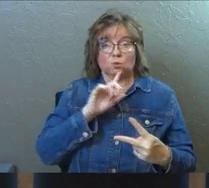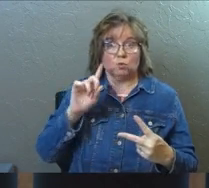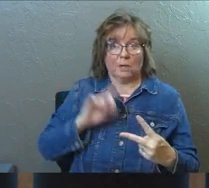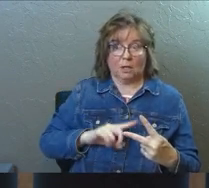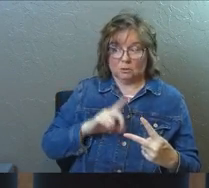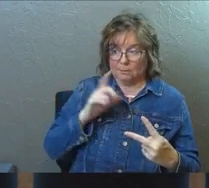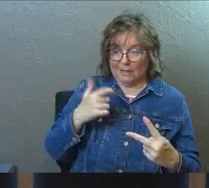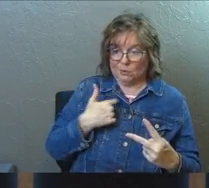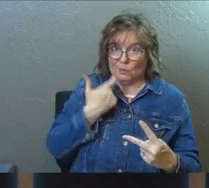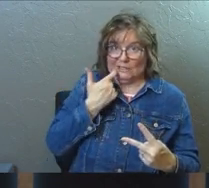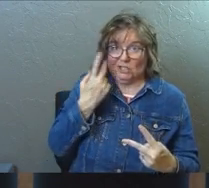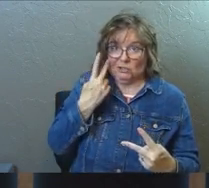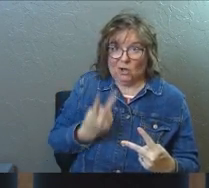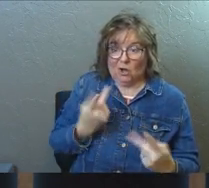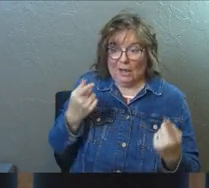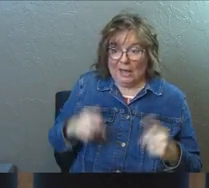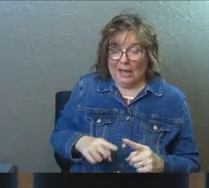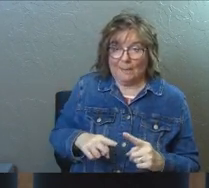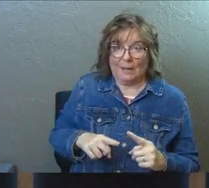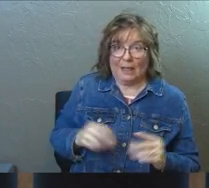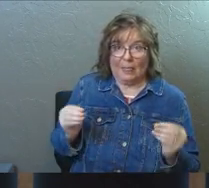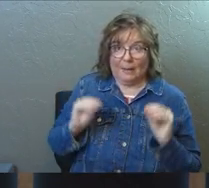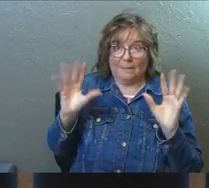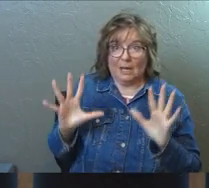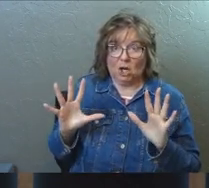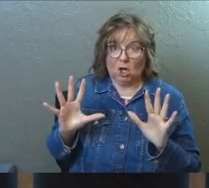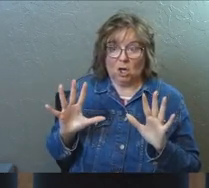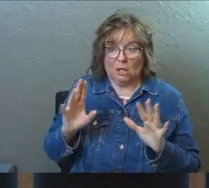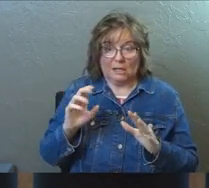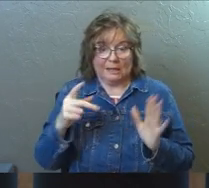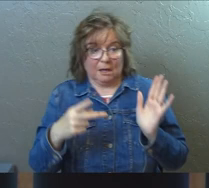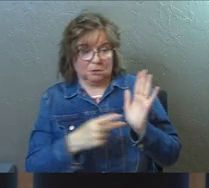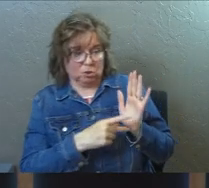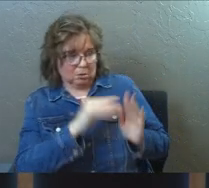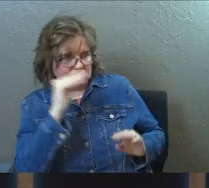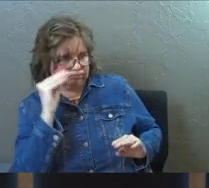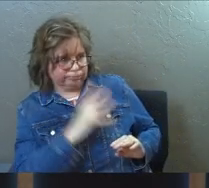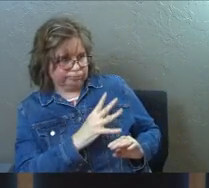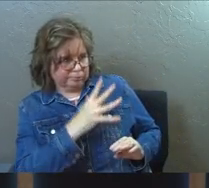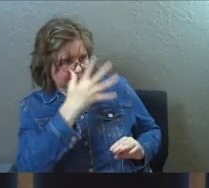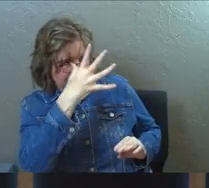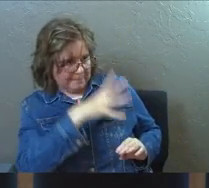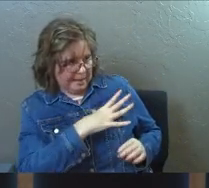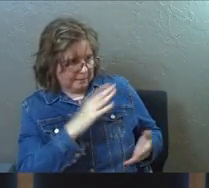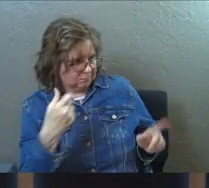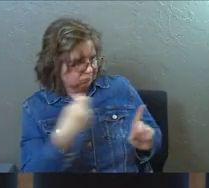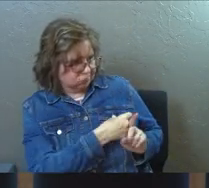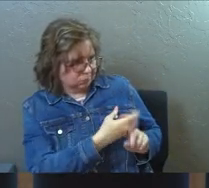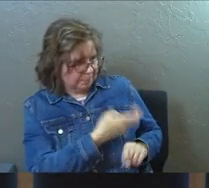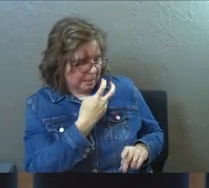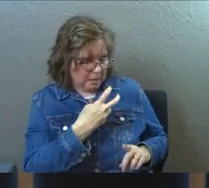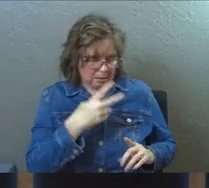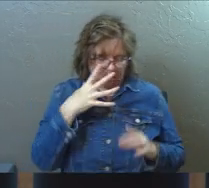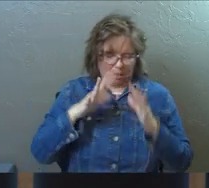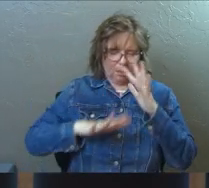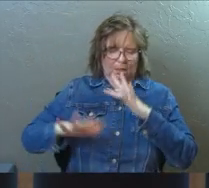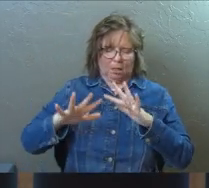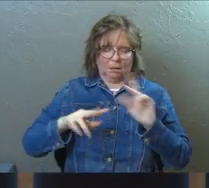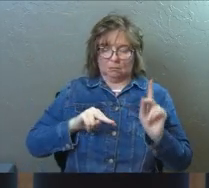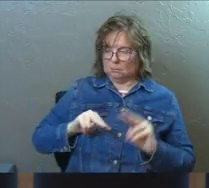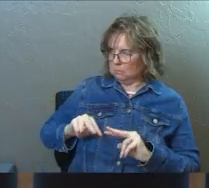reaction is because of what he just saw happen. The miracle that Saul did striking this man blind got through to him,